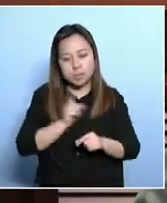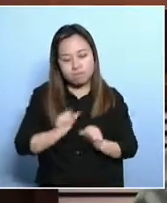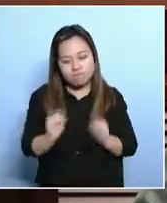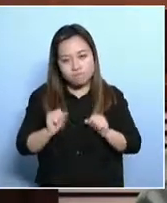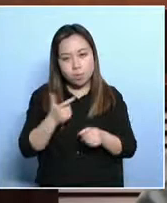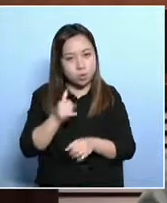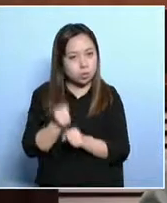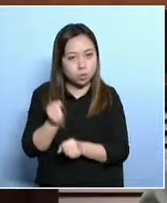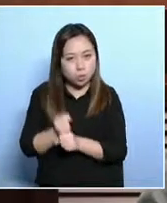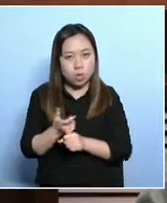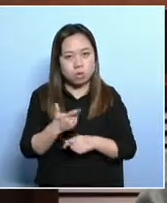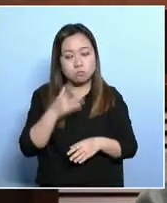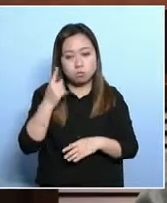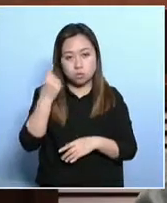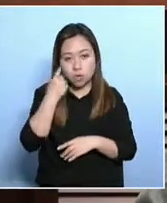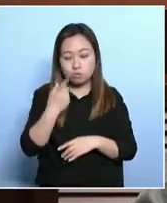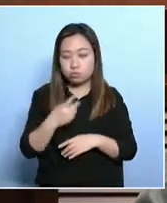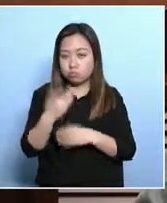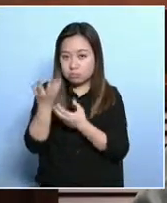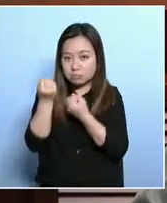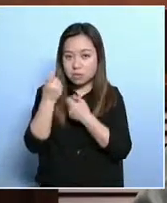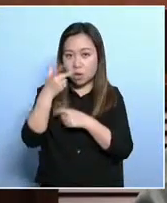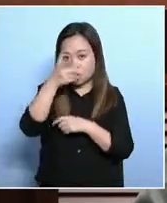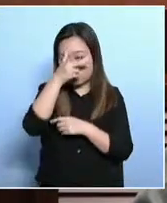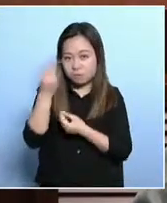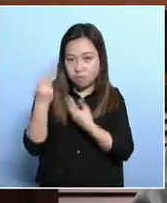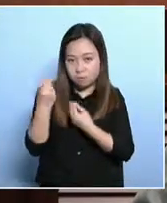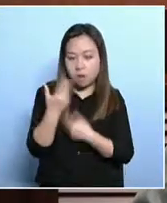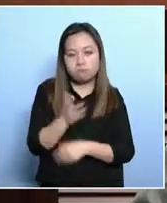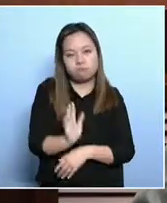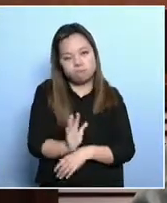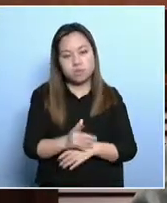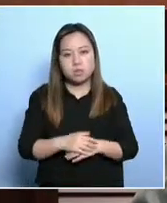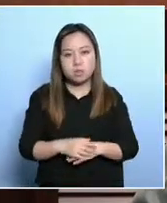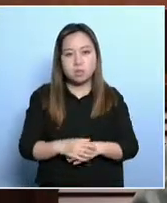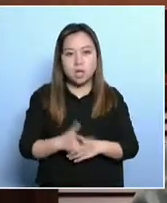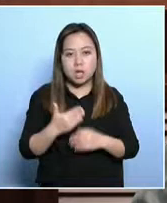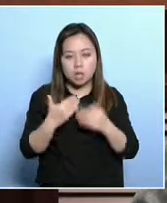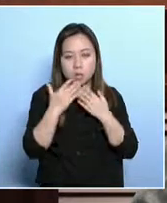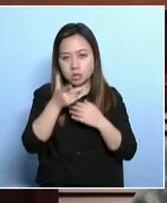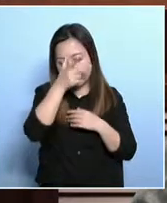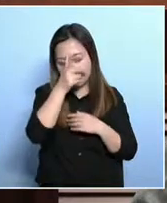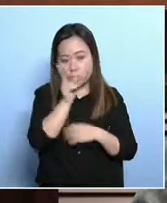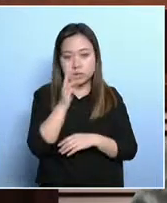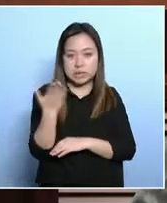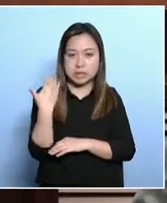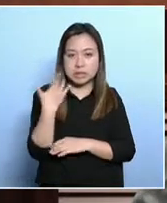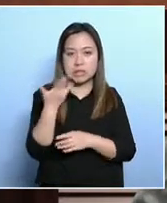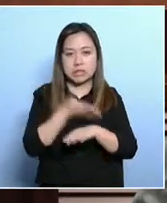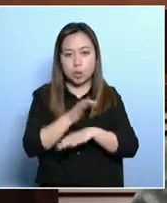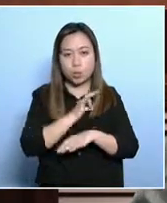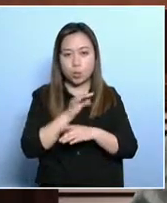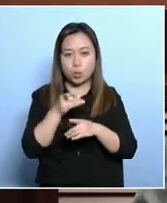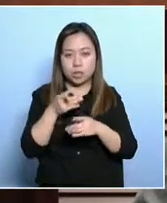in, say, recycling of cardboard. Now, I suggest